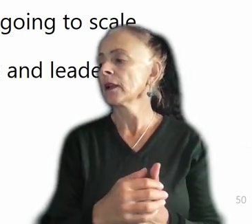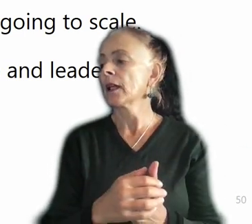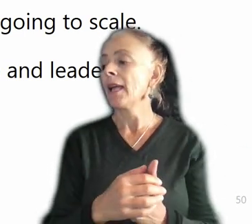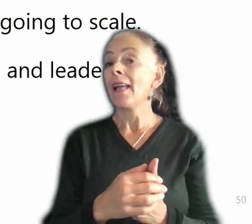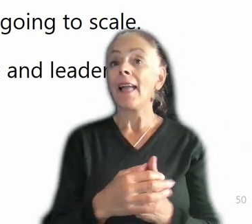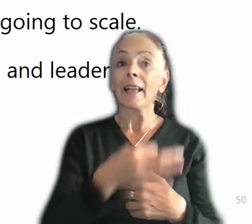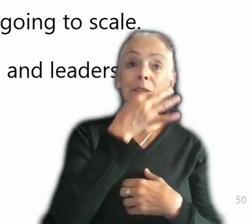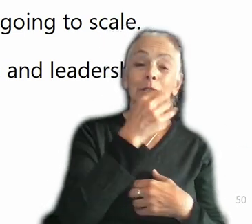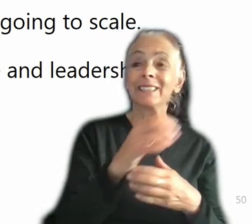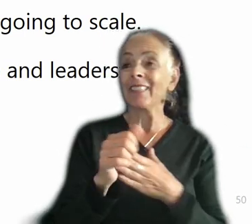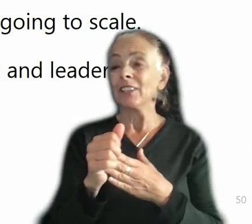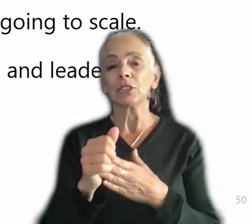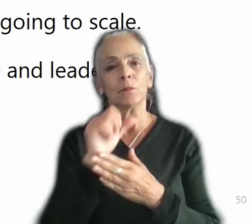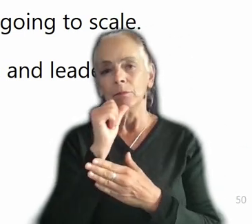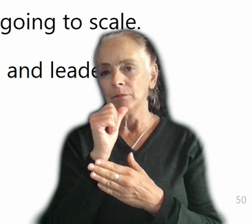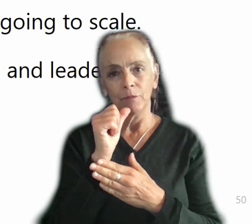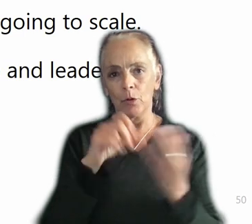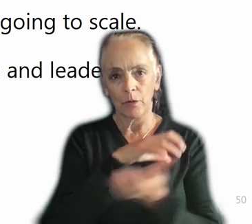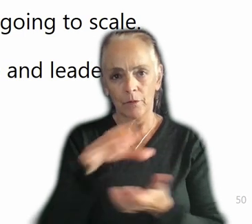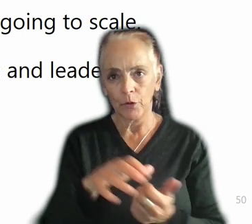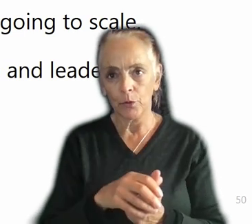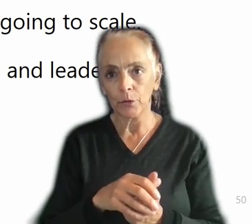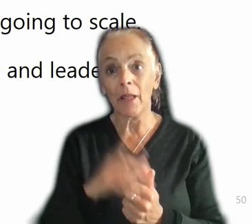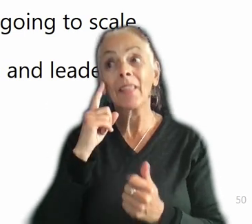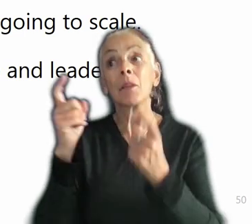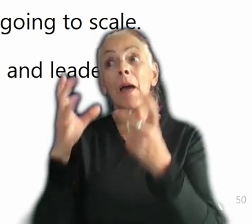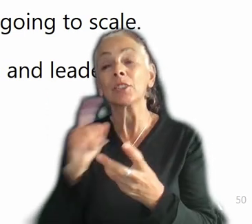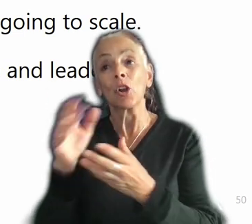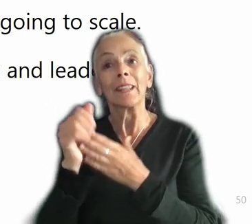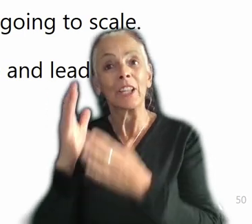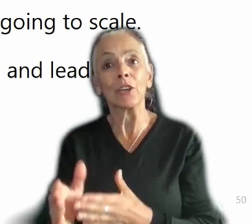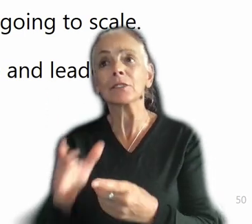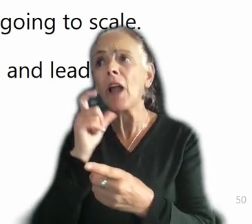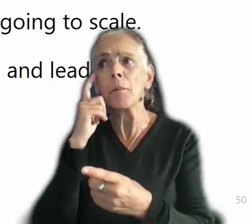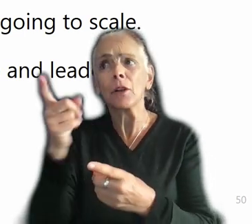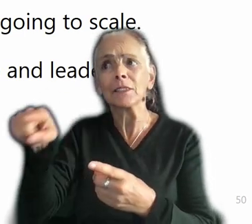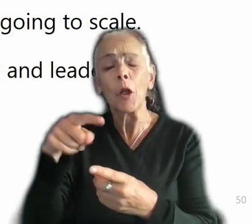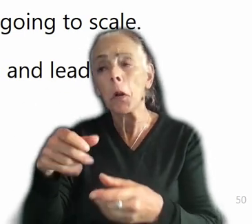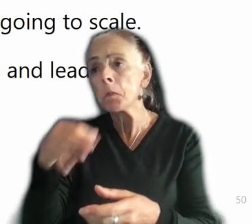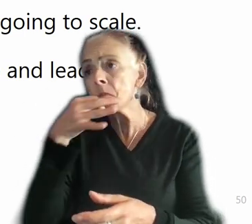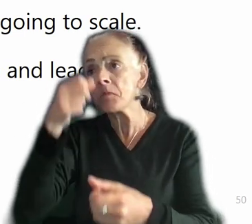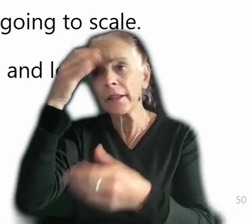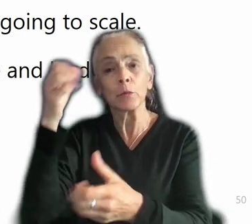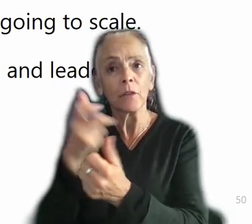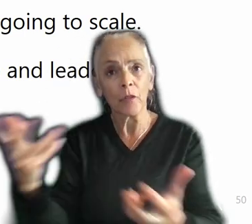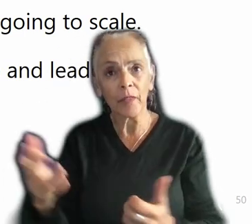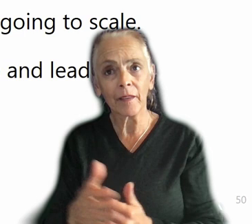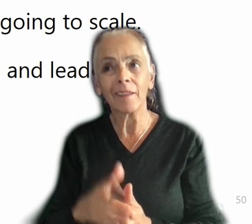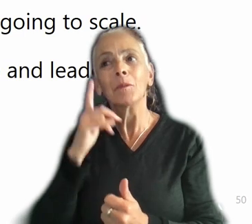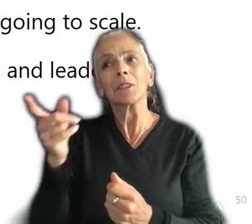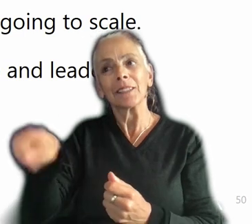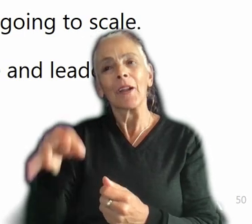the managers in our org are absolute leaders, but it's not because they're experts across the board. It's because they're experts in certain